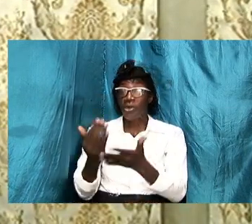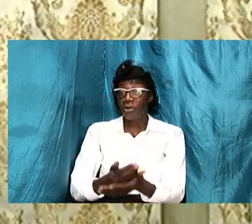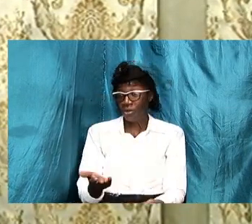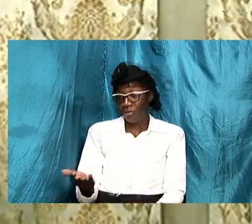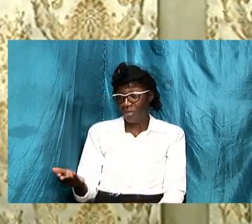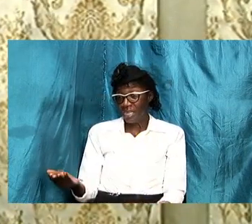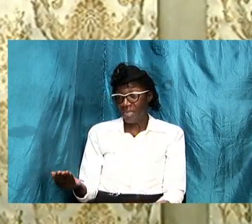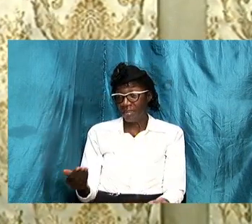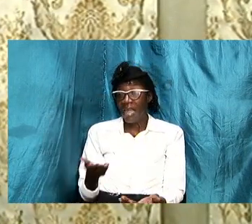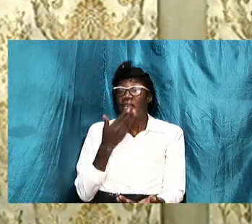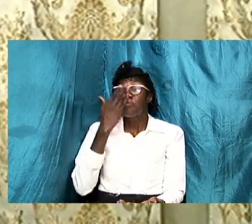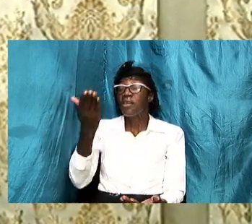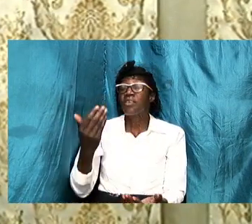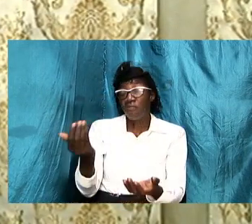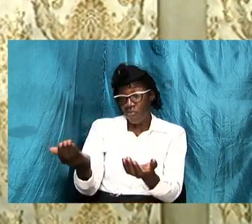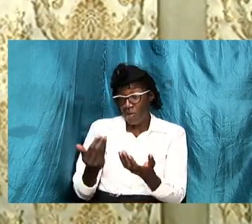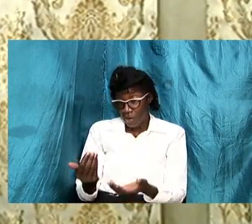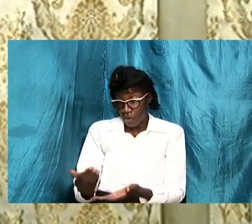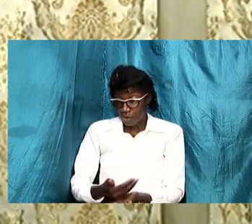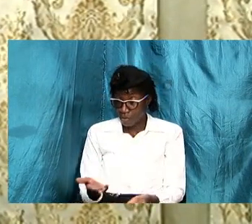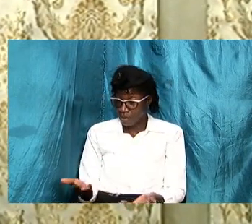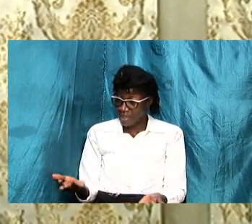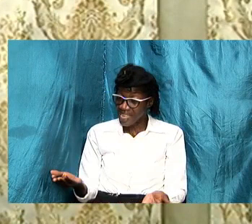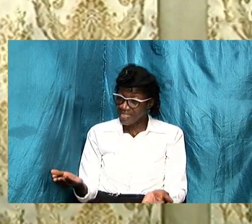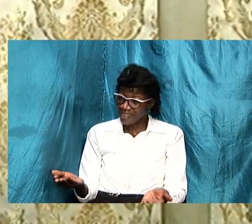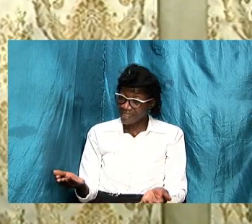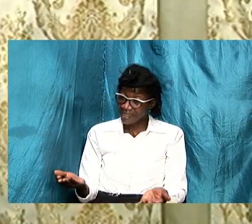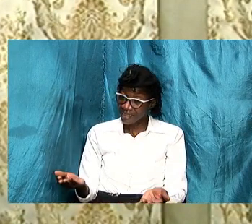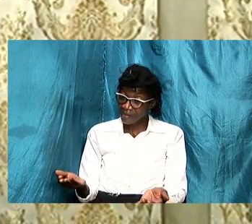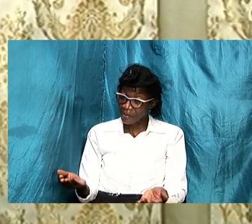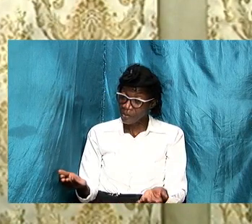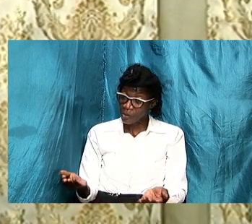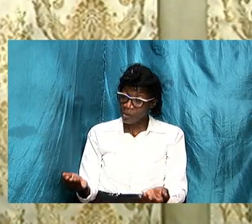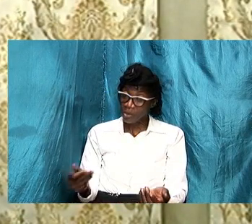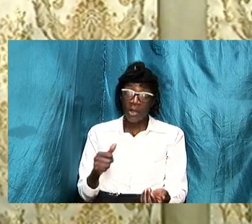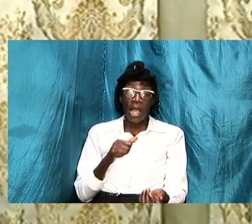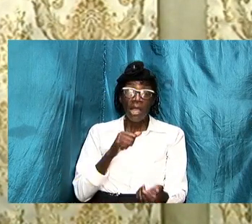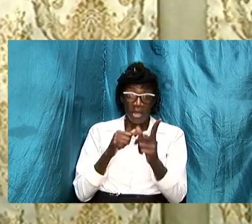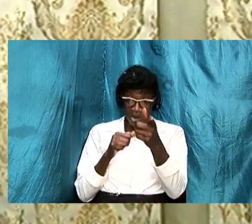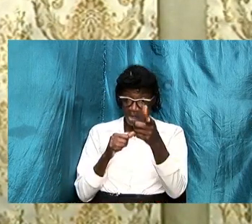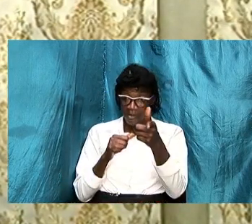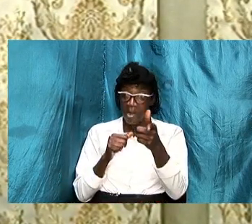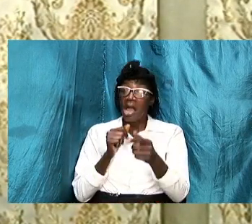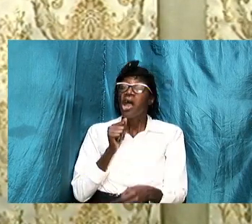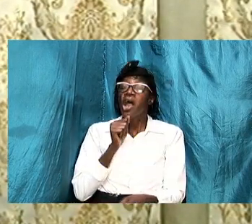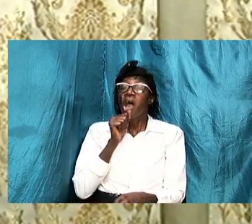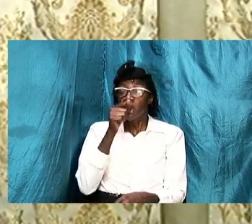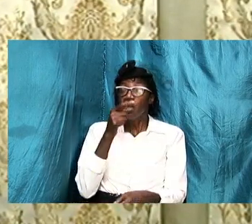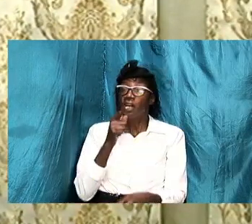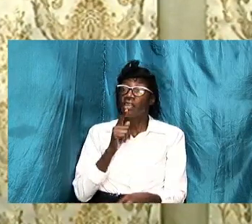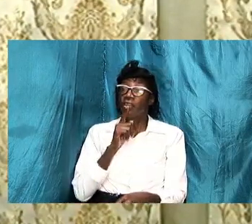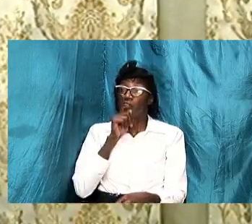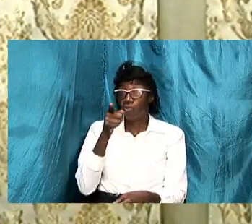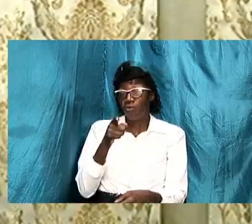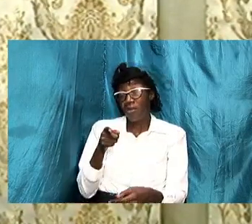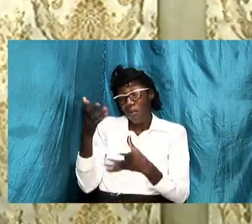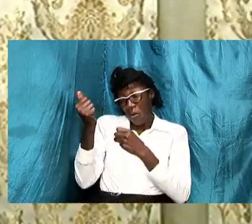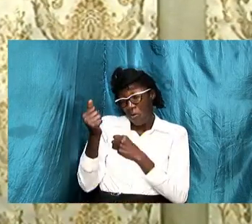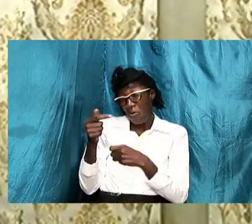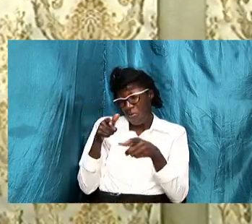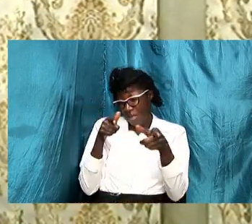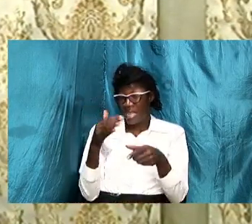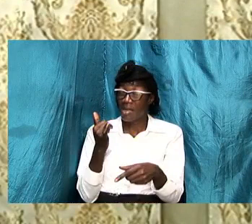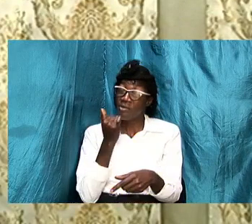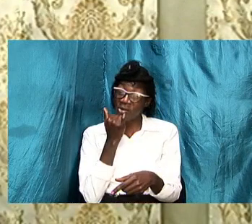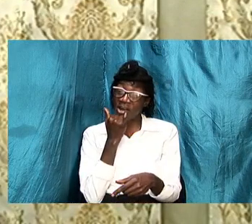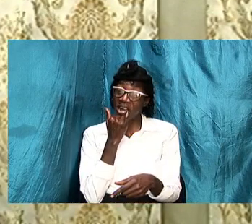for bringing out some things and i i i am not sure i am hoping that i am wrong but